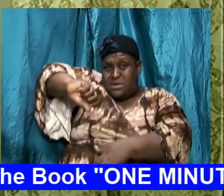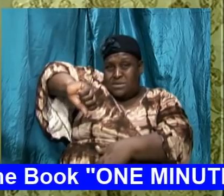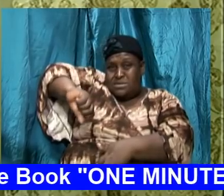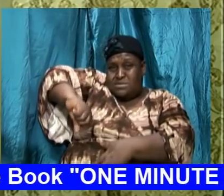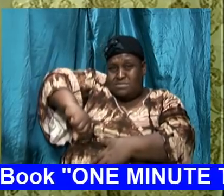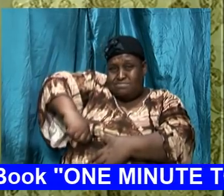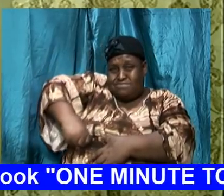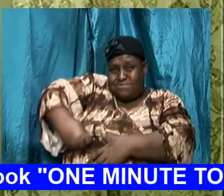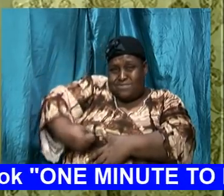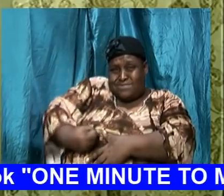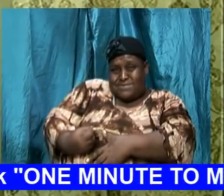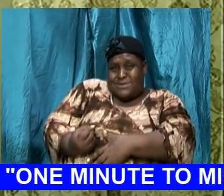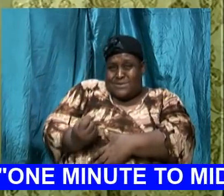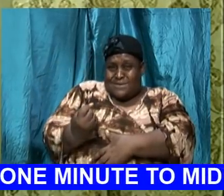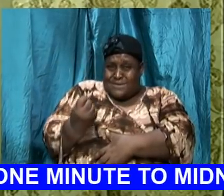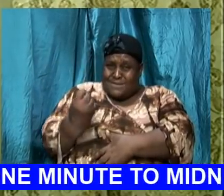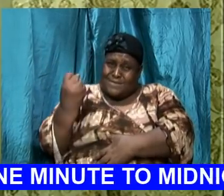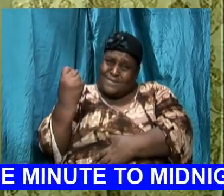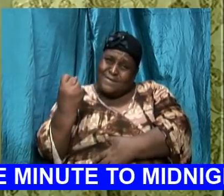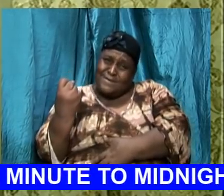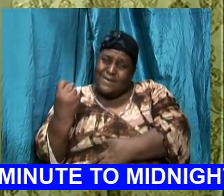the practice was to turn it